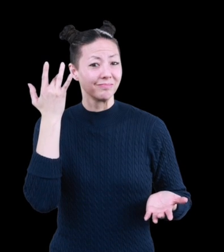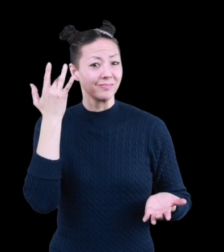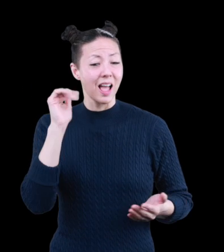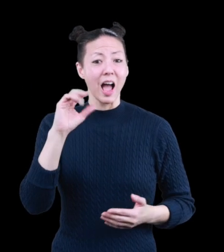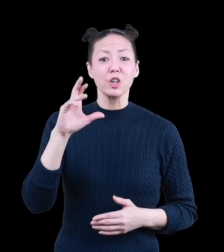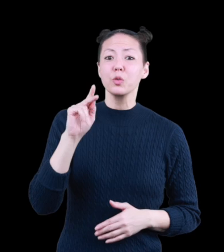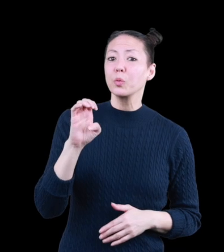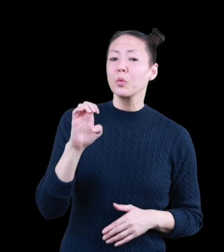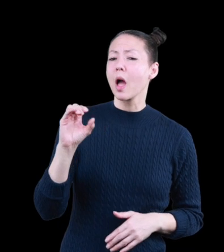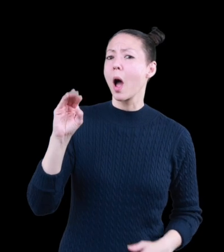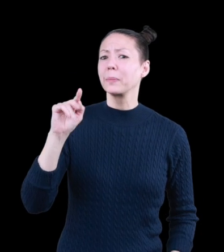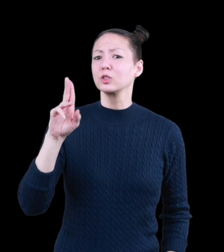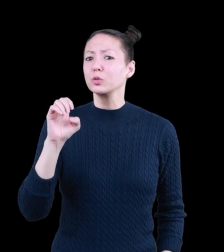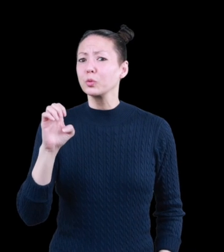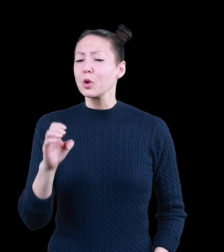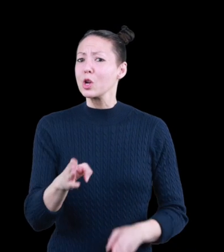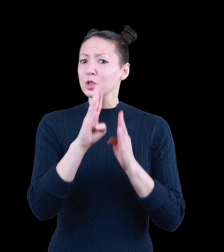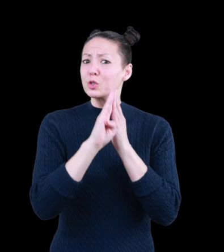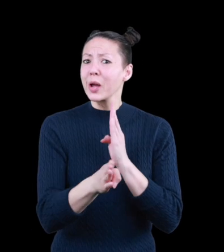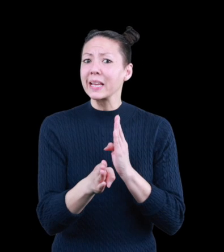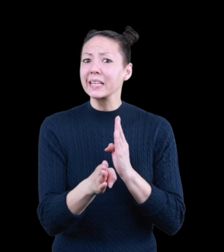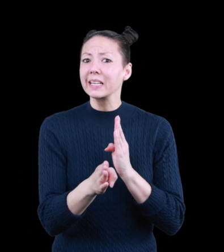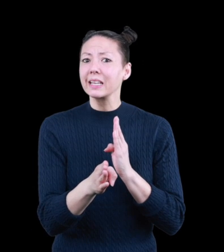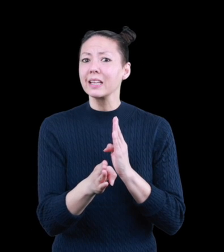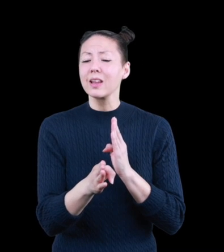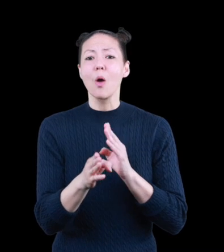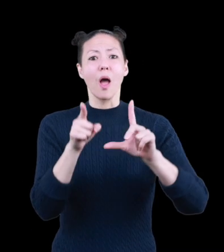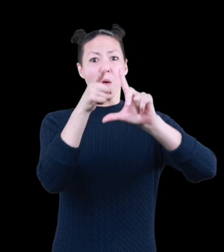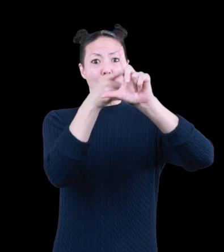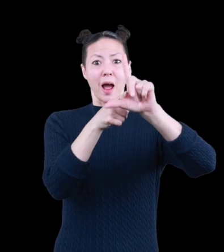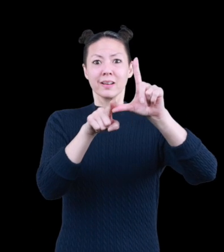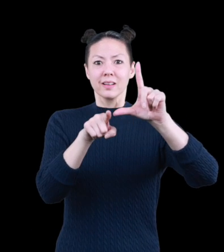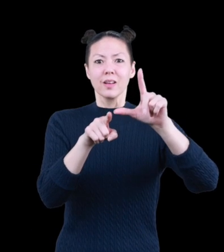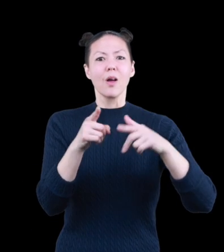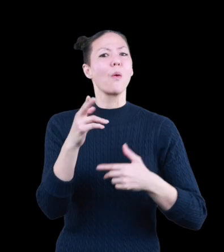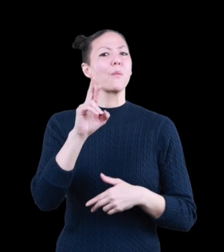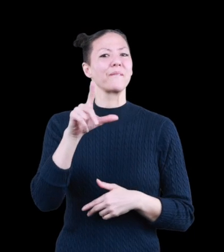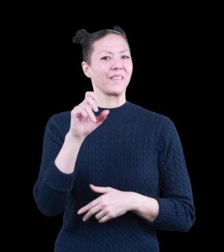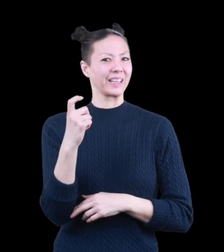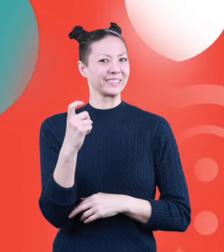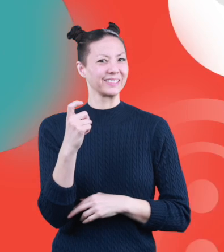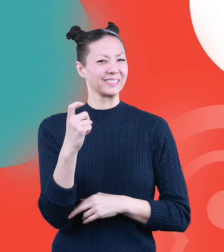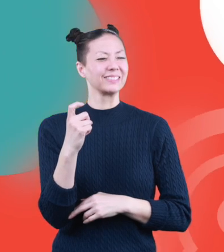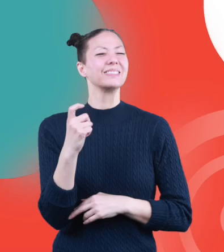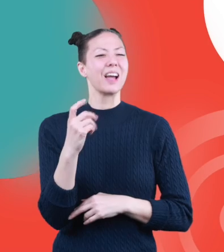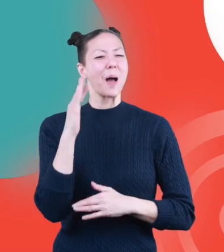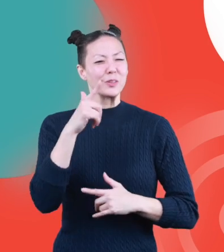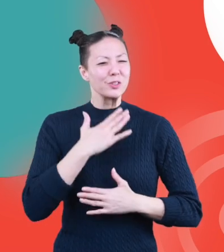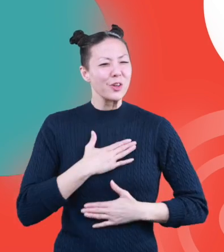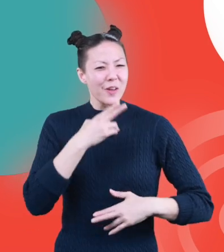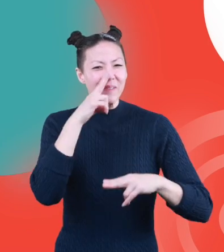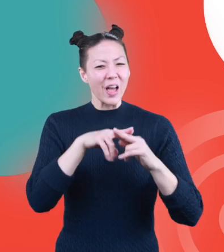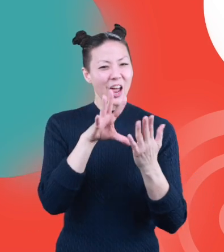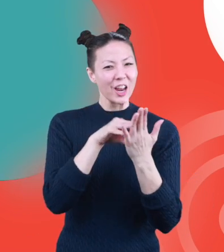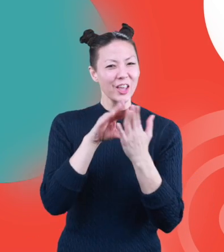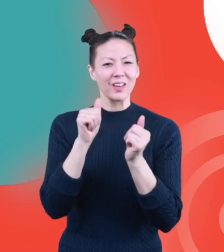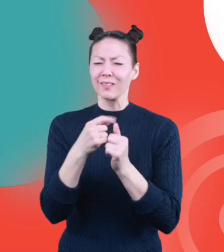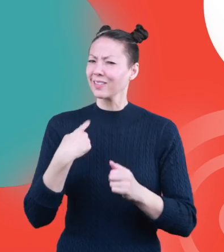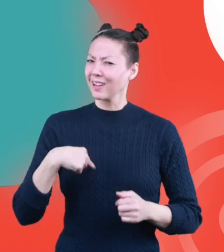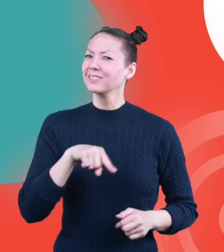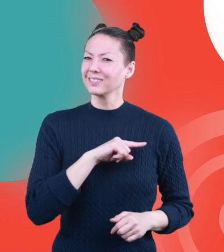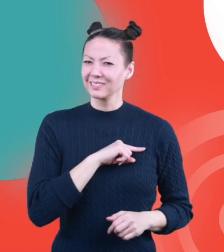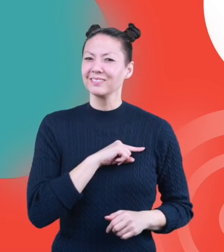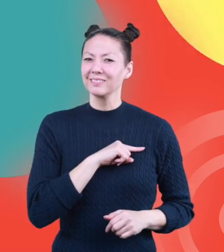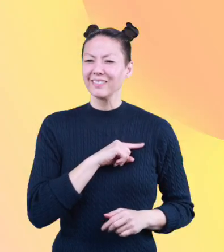Acute, obtuse, straight, right, or reflex? Hope you had fun learning with us.